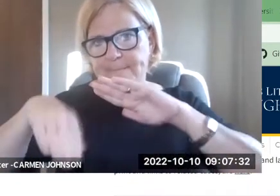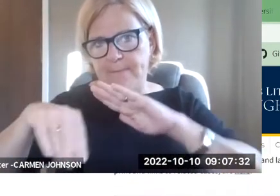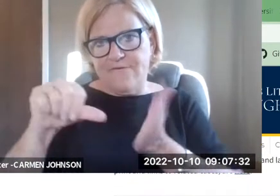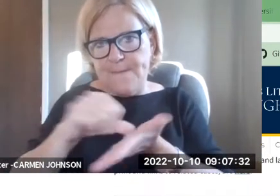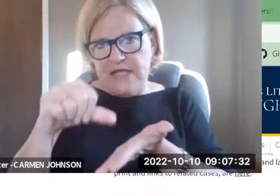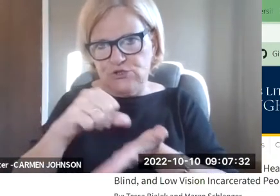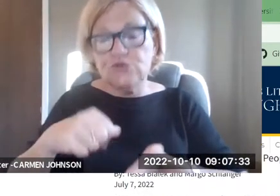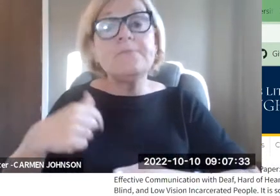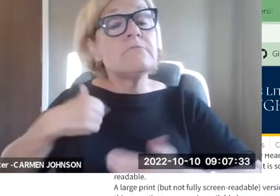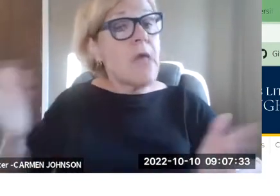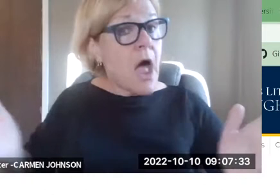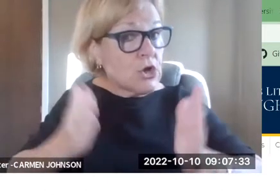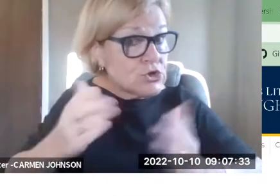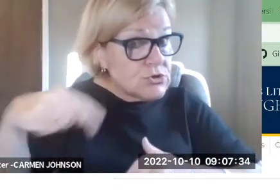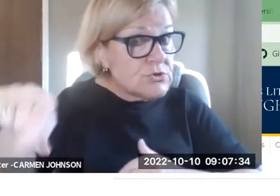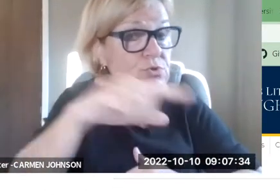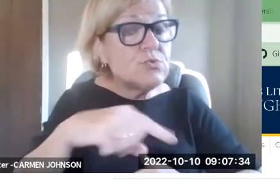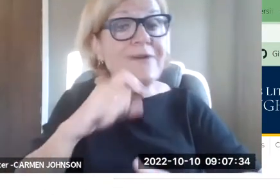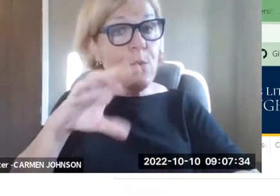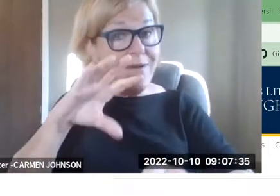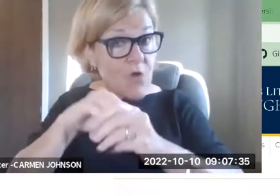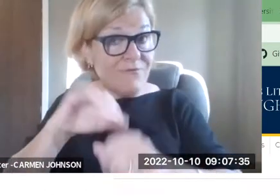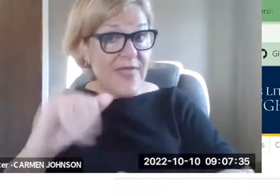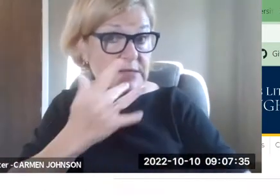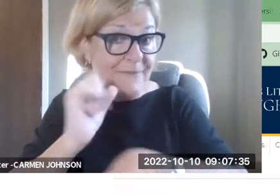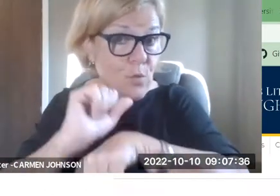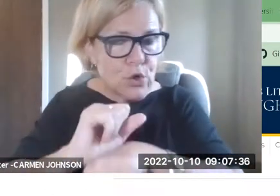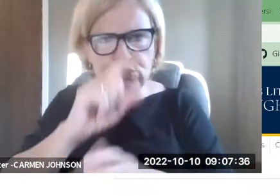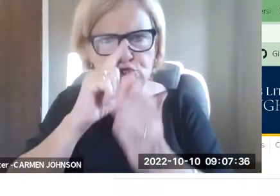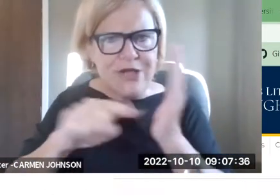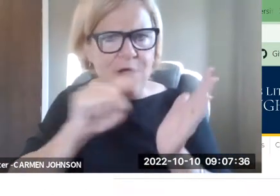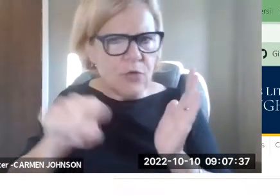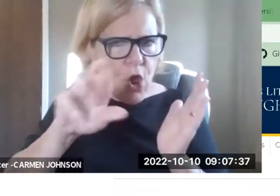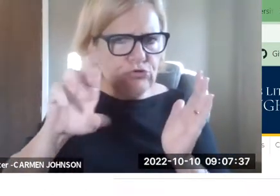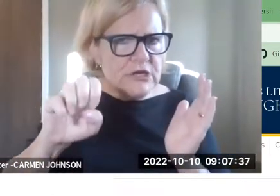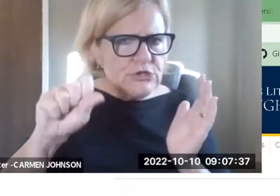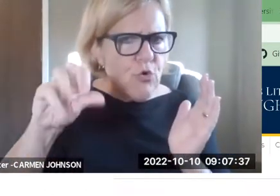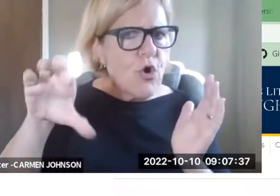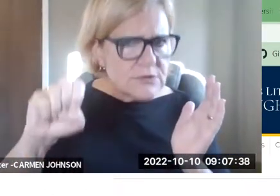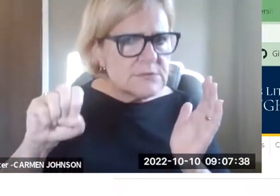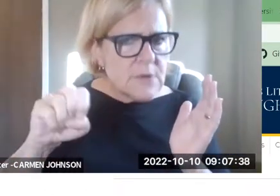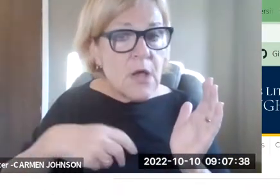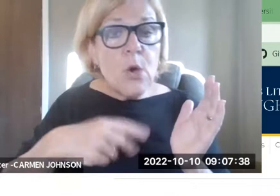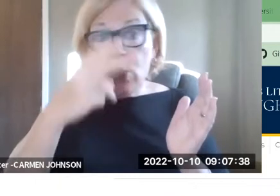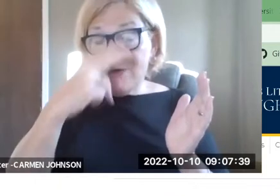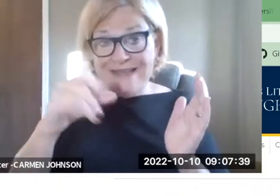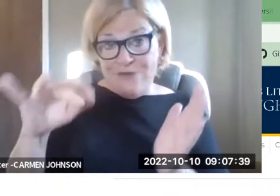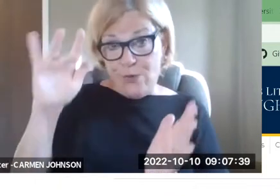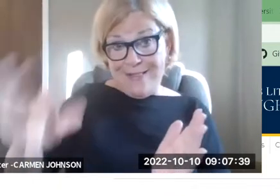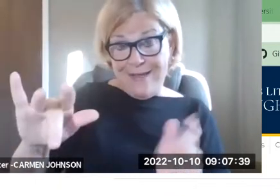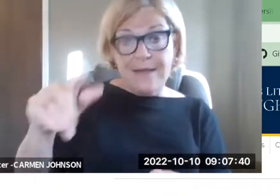you want to print it and read it that way, but also the resources down at the bottom of the page. And so I urge you, if you're